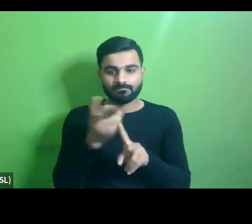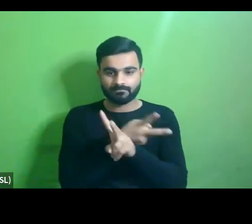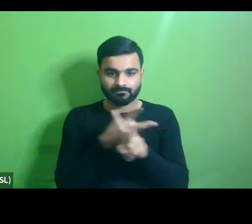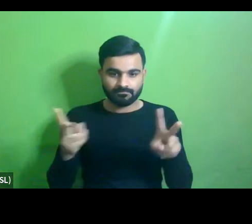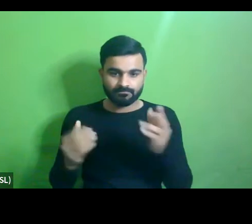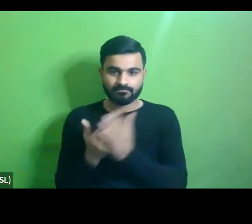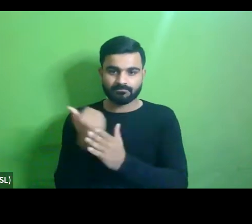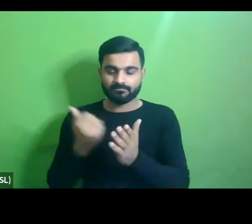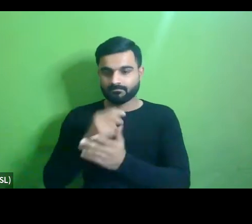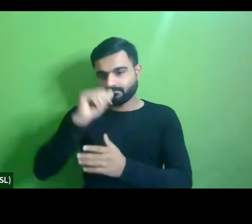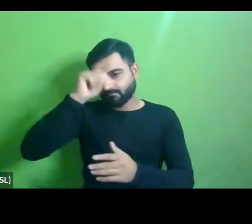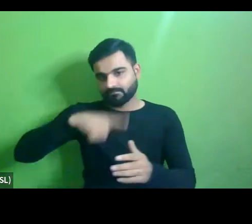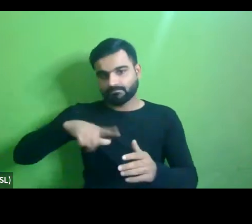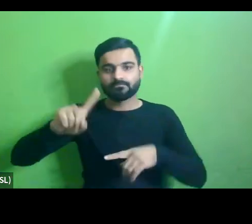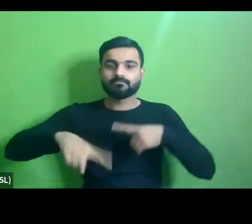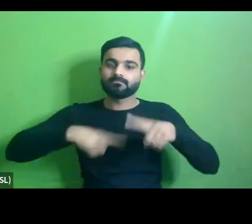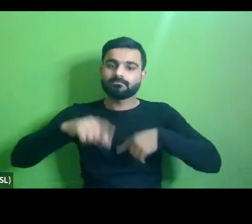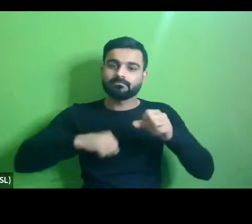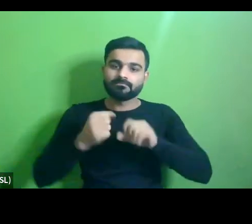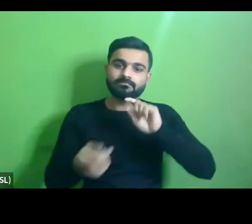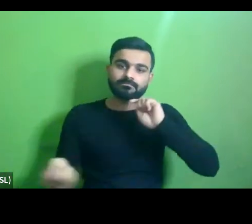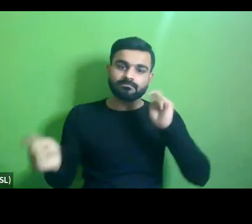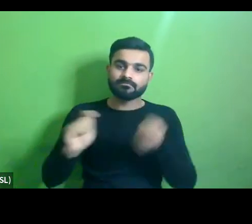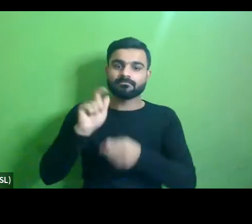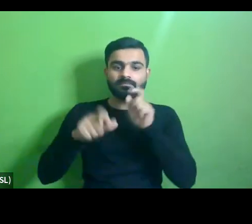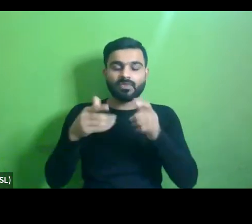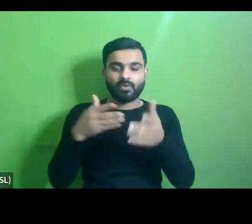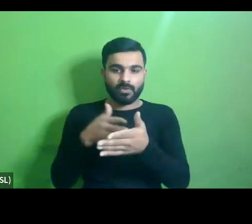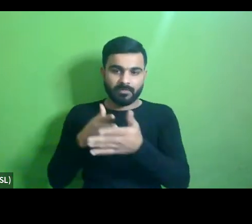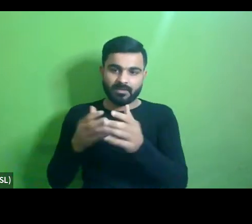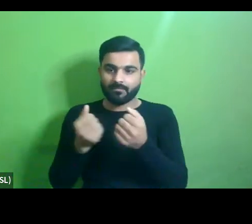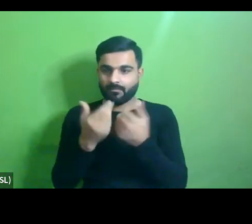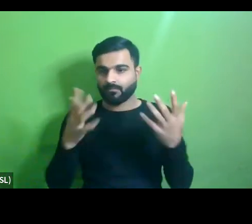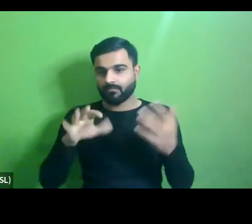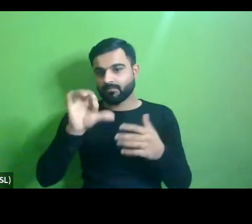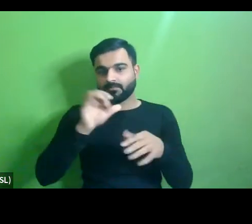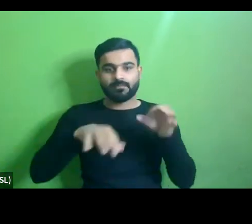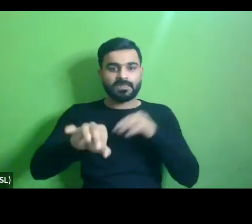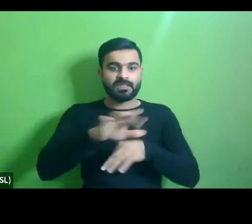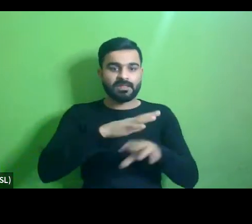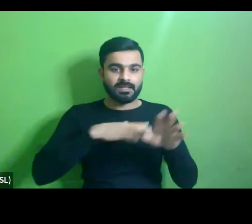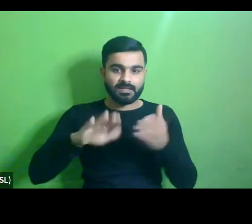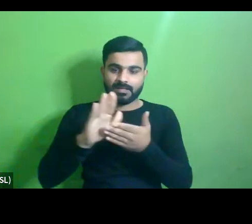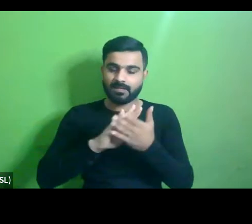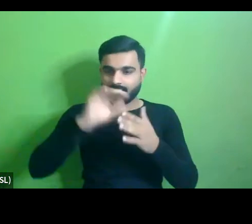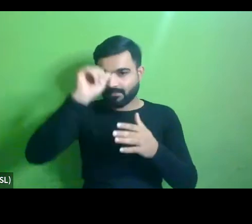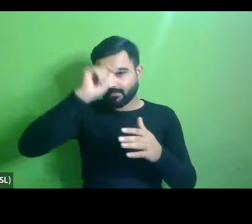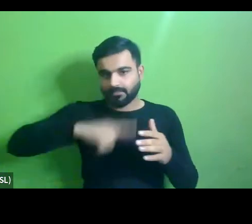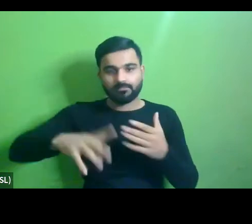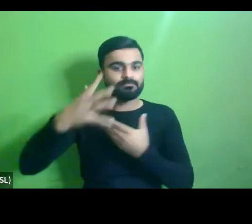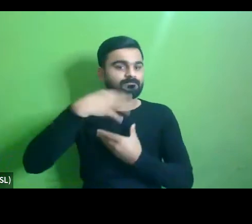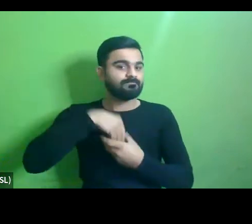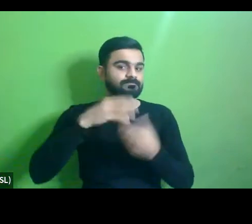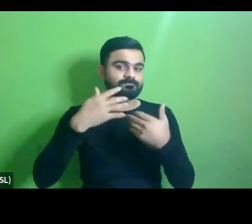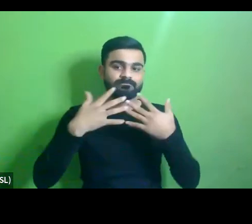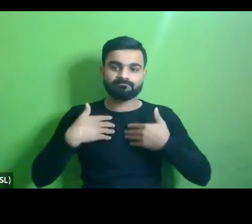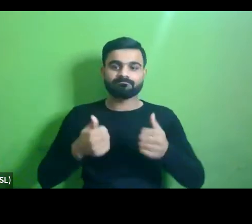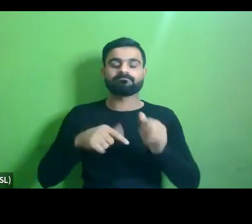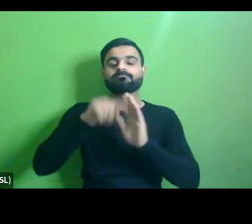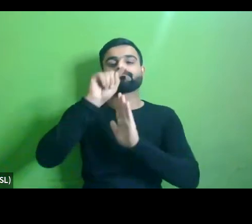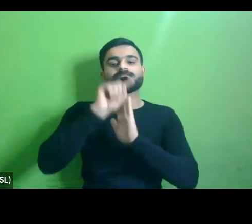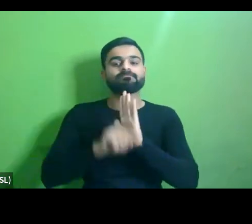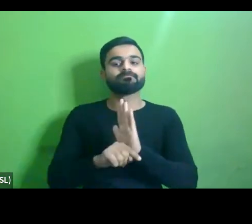like the india cycles for change and streets for people challenges within nine cities have across india have adopted a healthy street policy